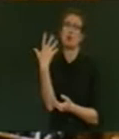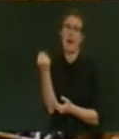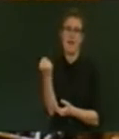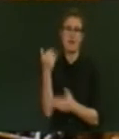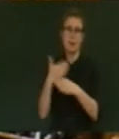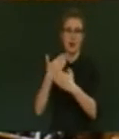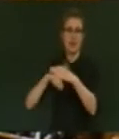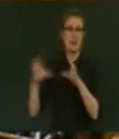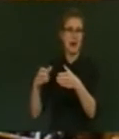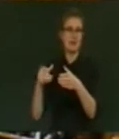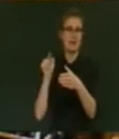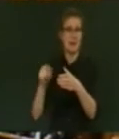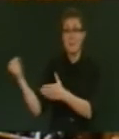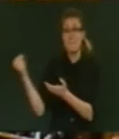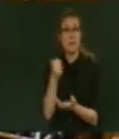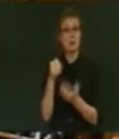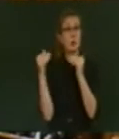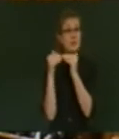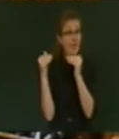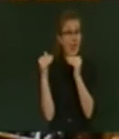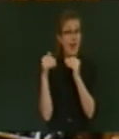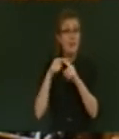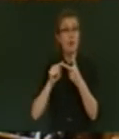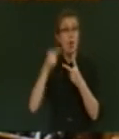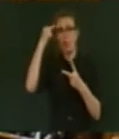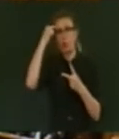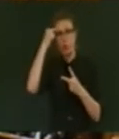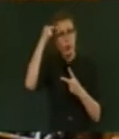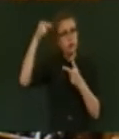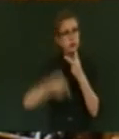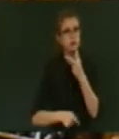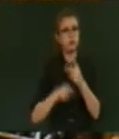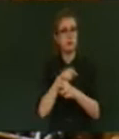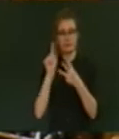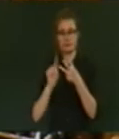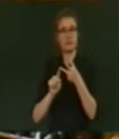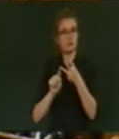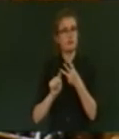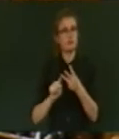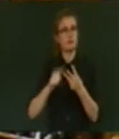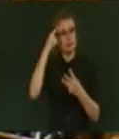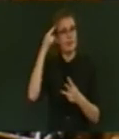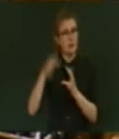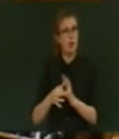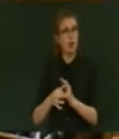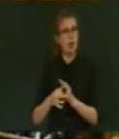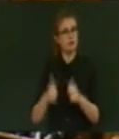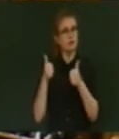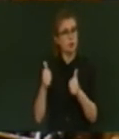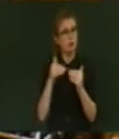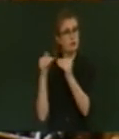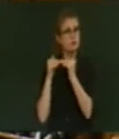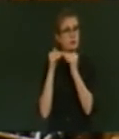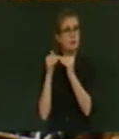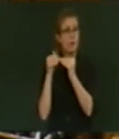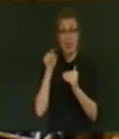Mr Speaker, the Budget was fair, was thoughtful, it was reasonable. This is a national Government, the